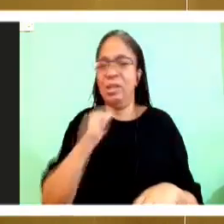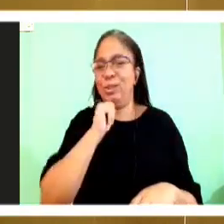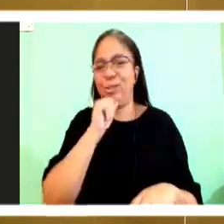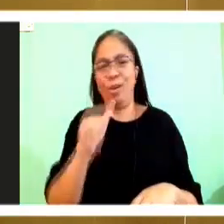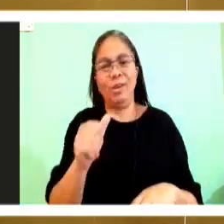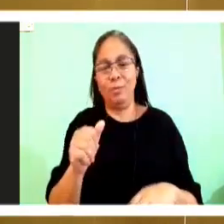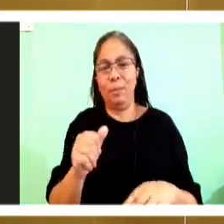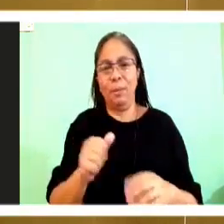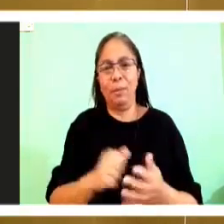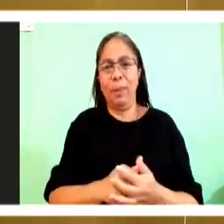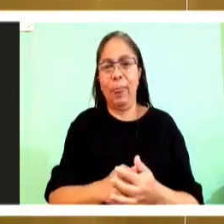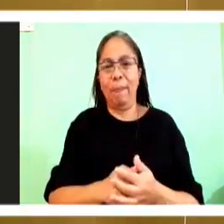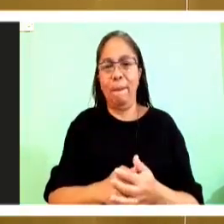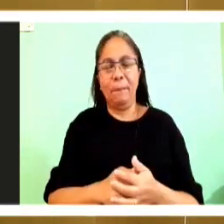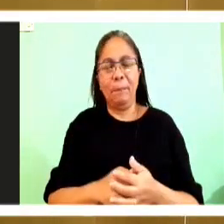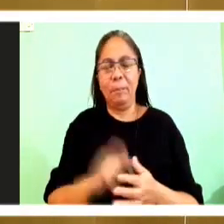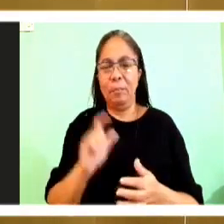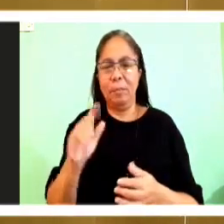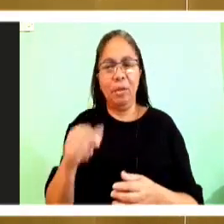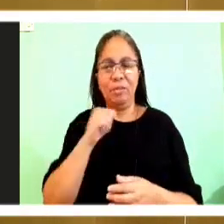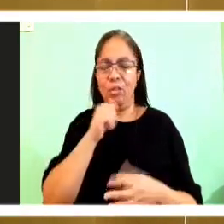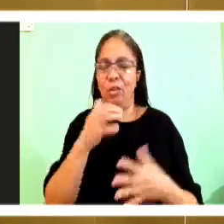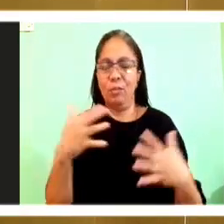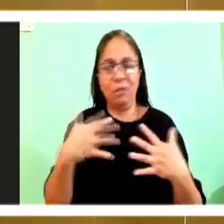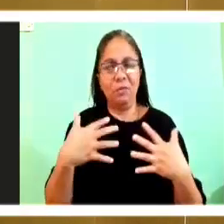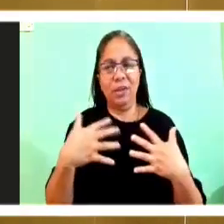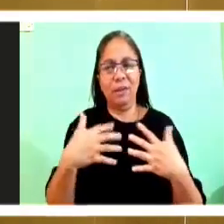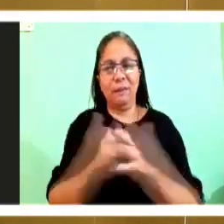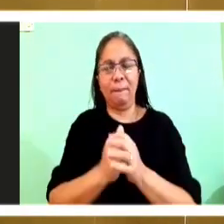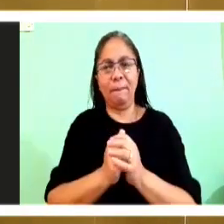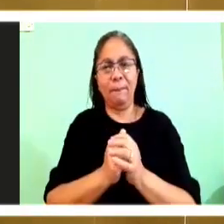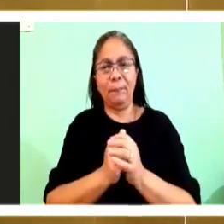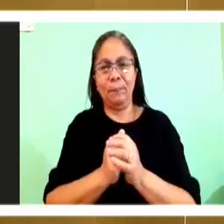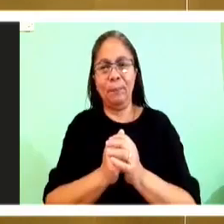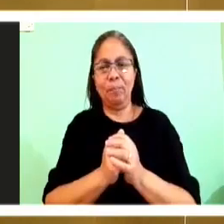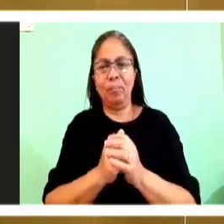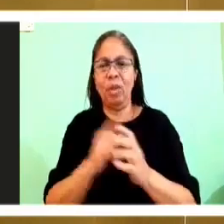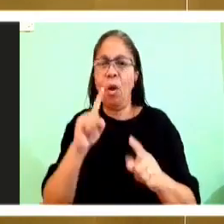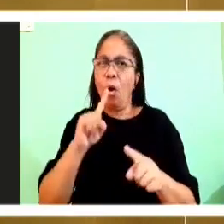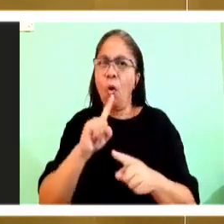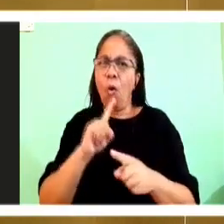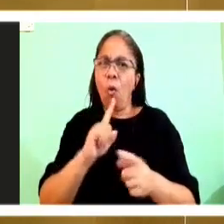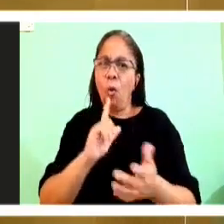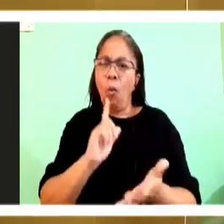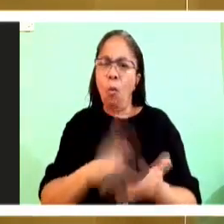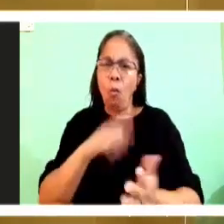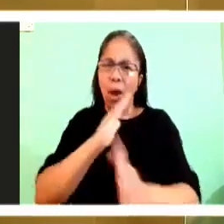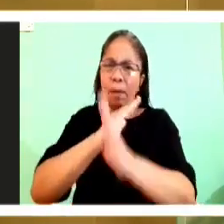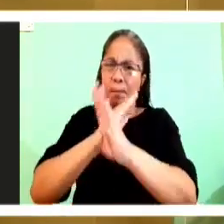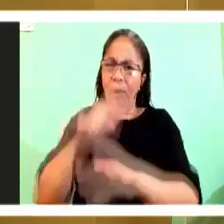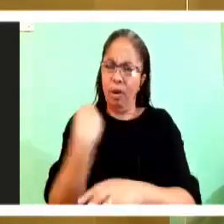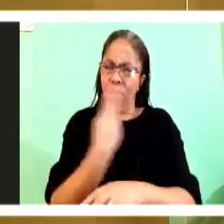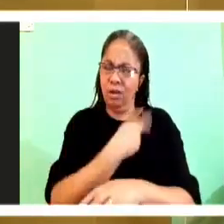Do not be afraid. The thing that stops us most from living our vocation is fear.